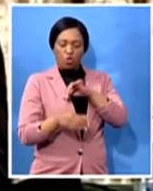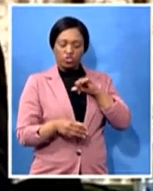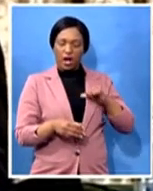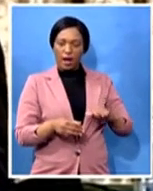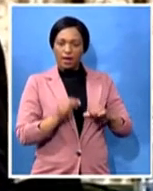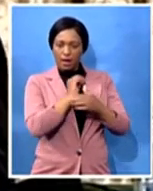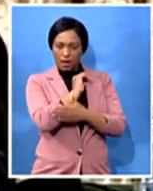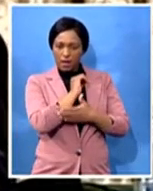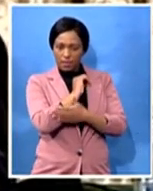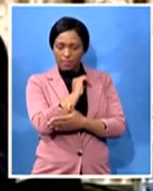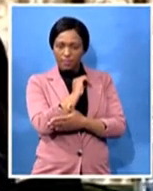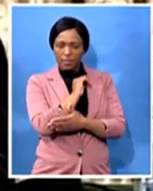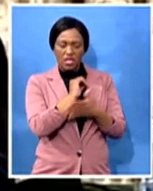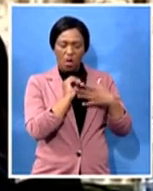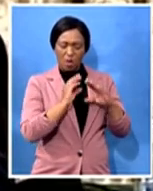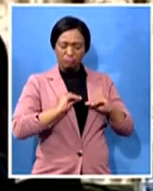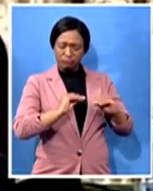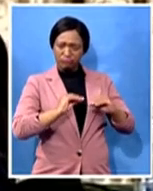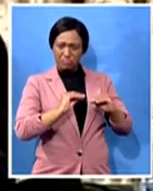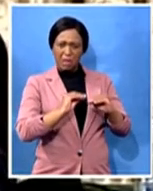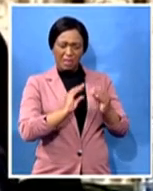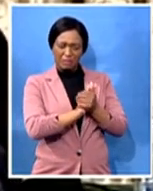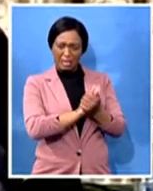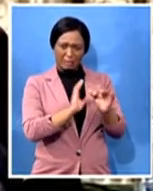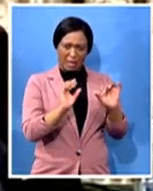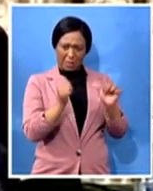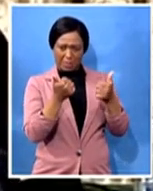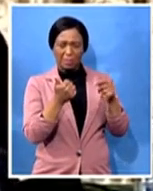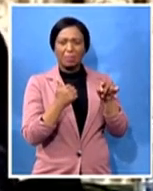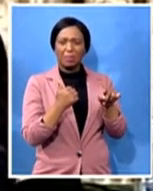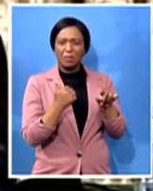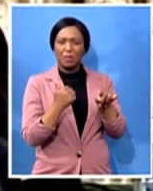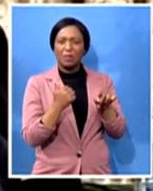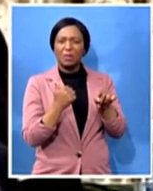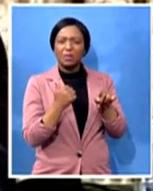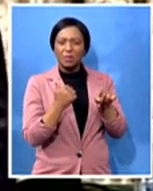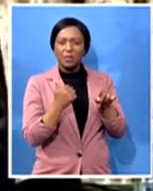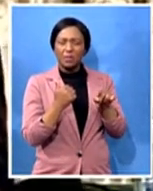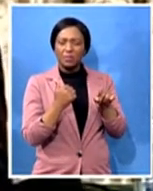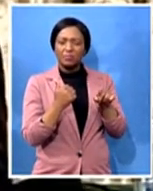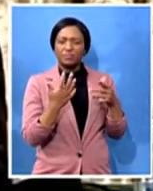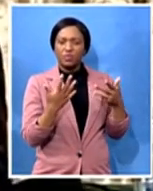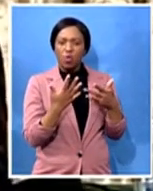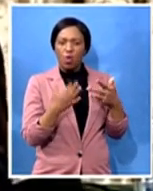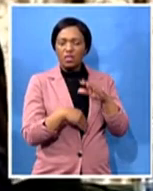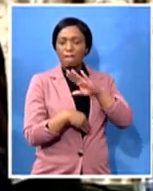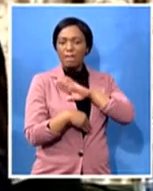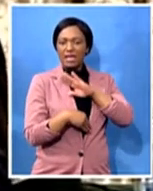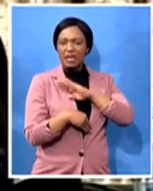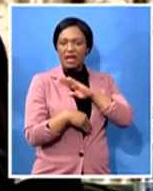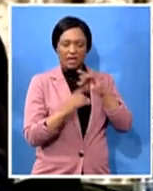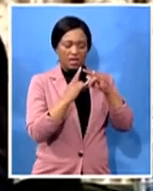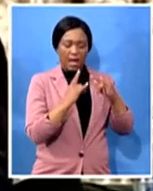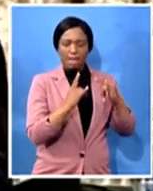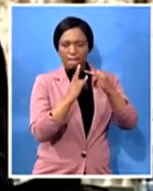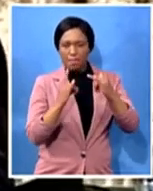in in in military terms he was one of those